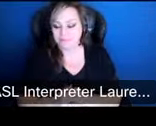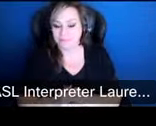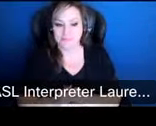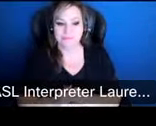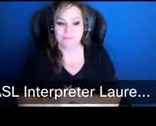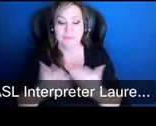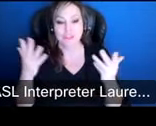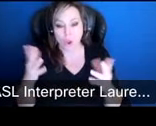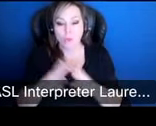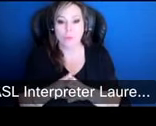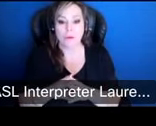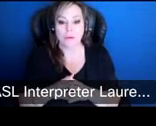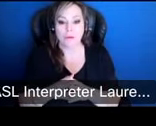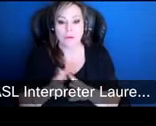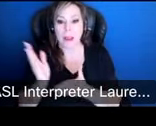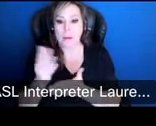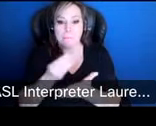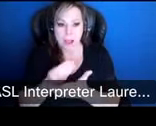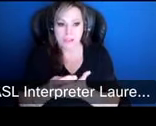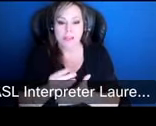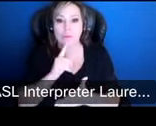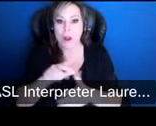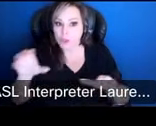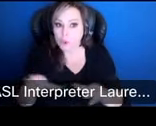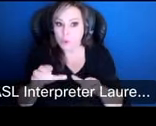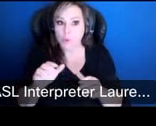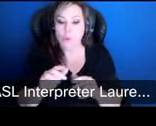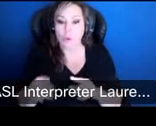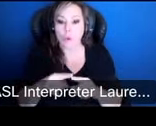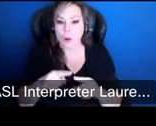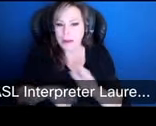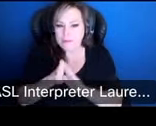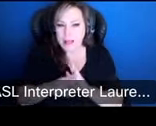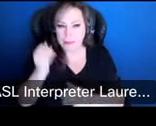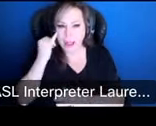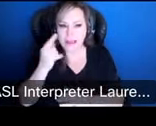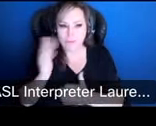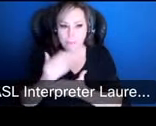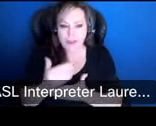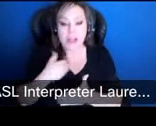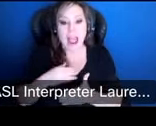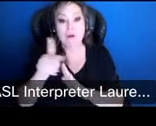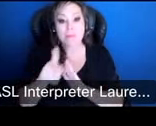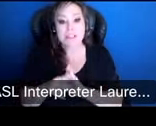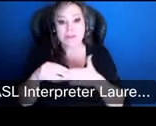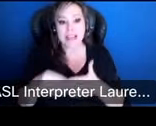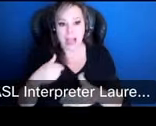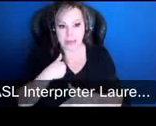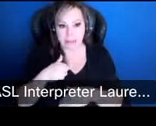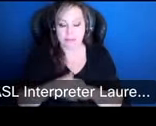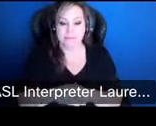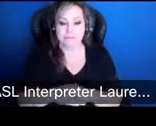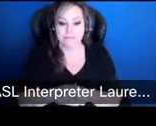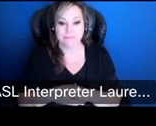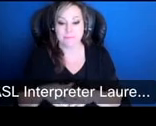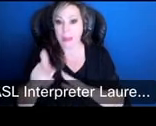so getting to the budget and what we actually do when we try to build the budget we have some guiding principles a part of these guiding principles